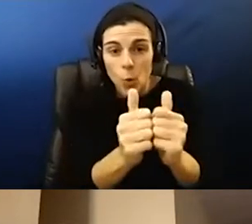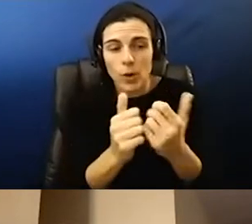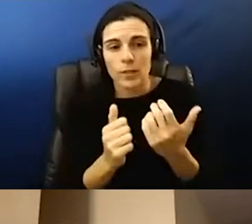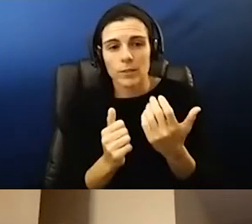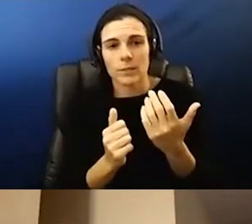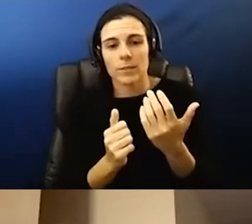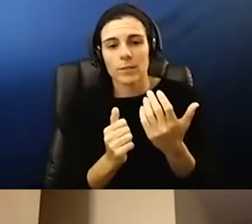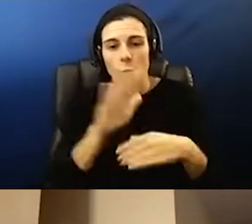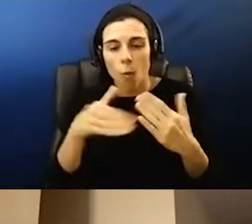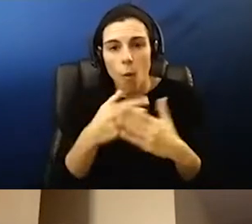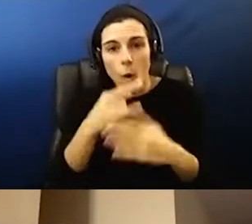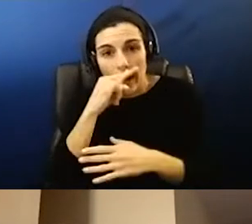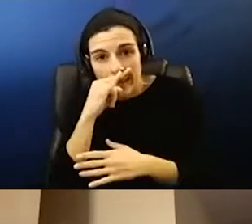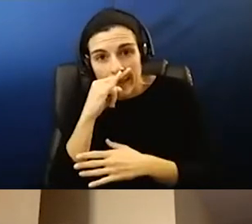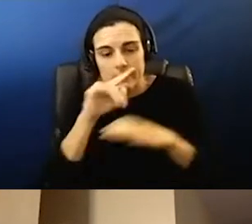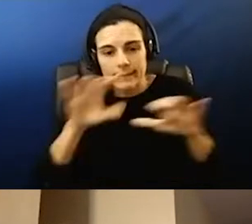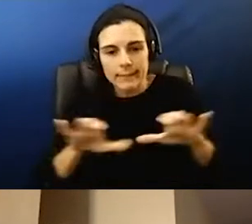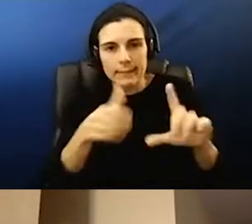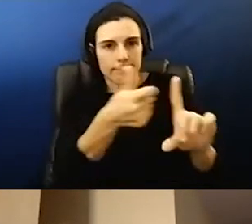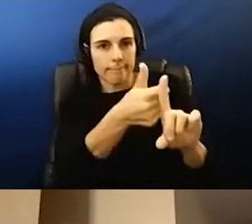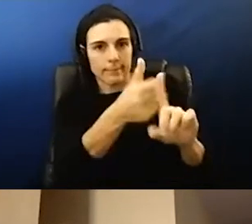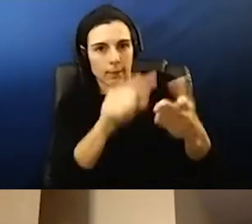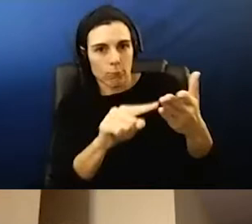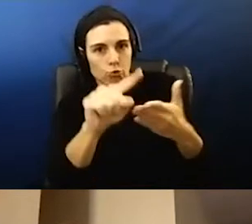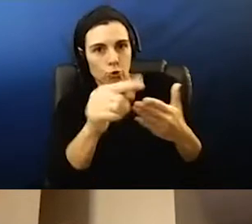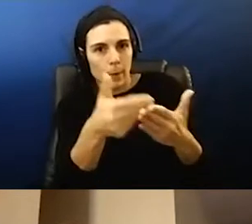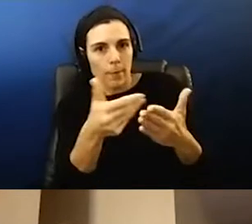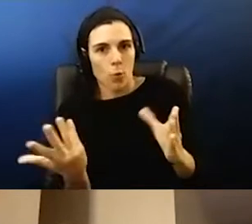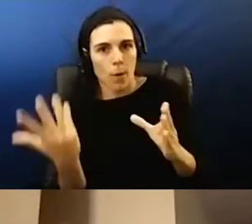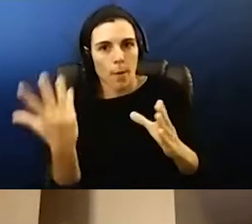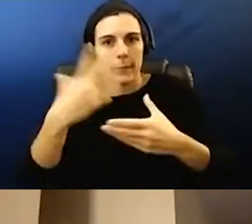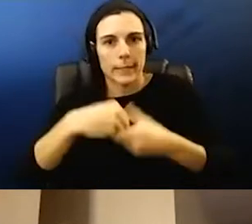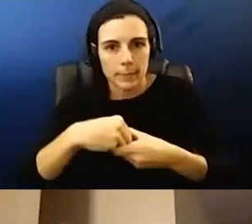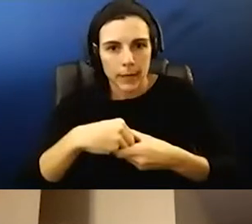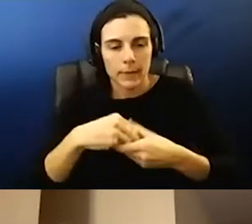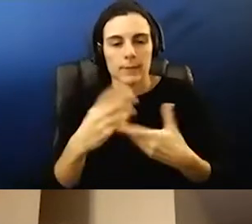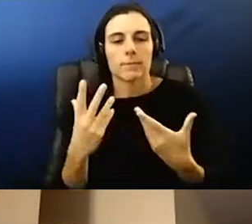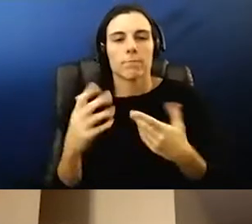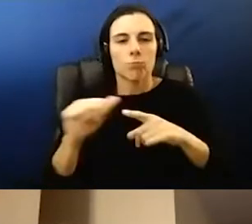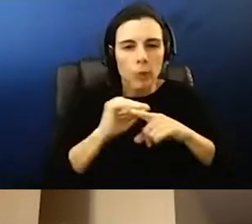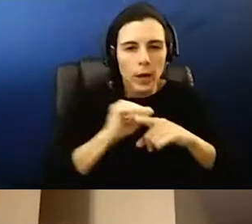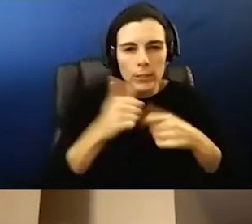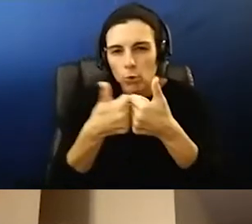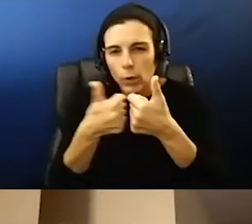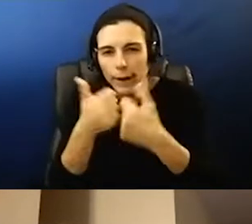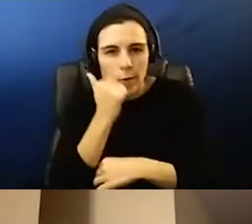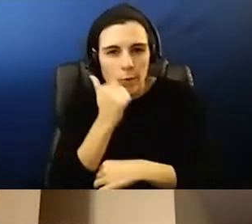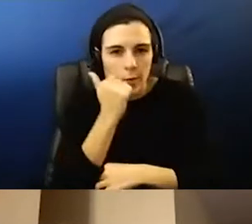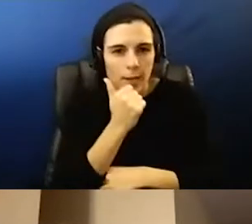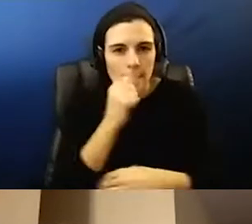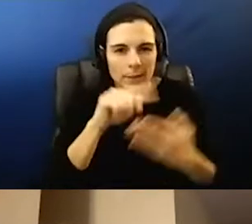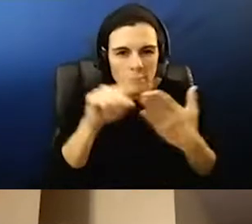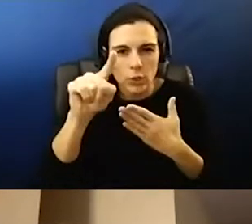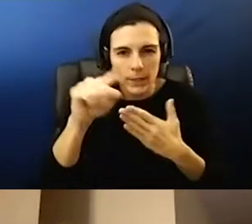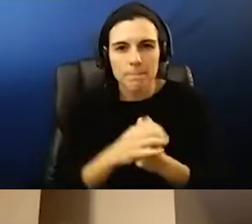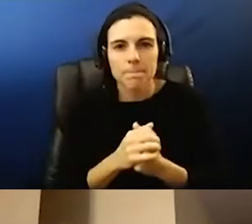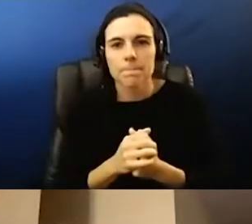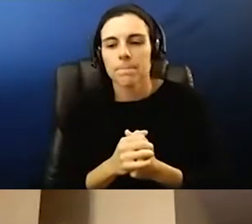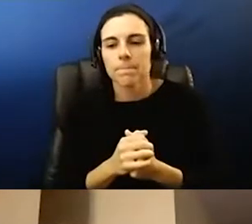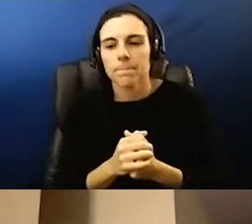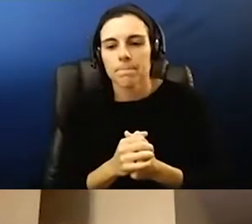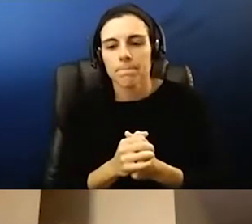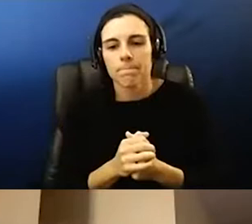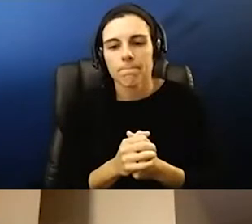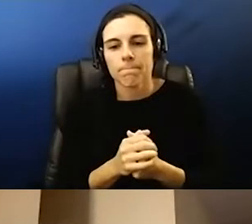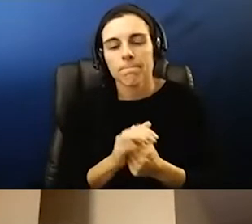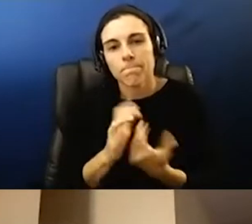Every kid does a self-check before they participate in practice or games every day. And that's kind of where we are.